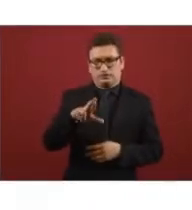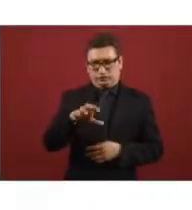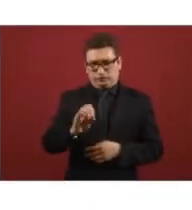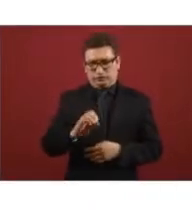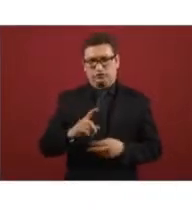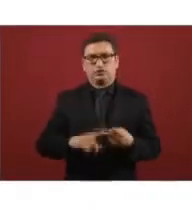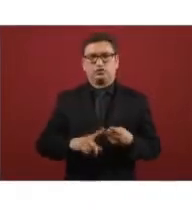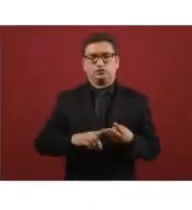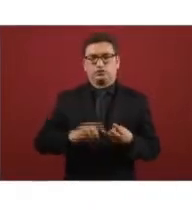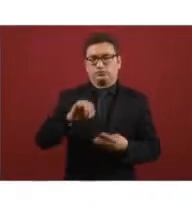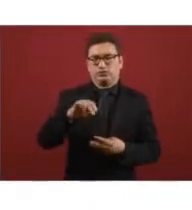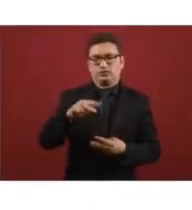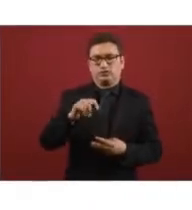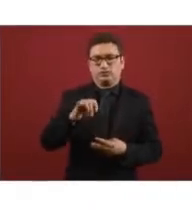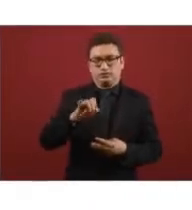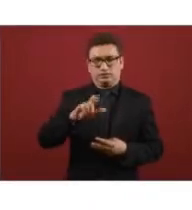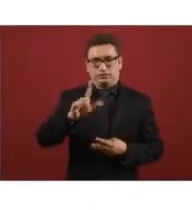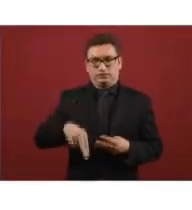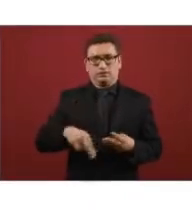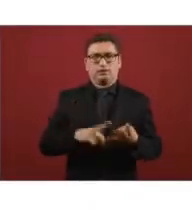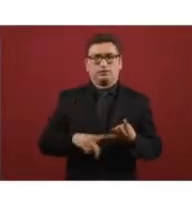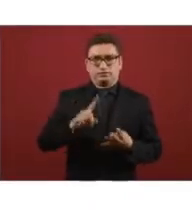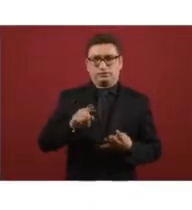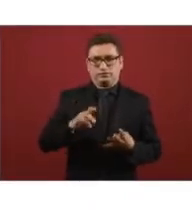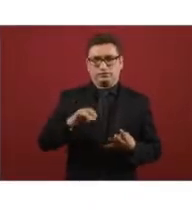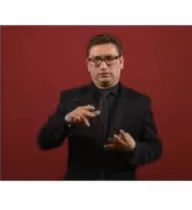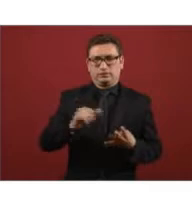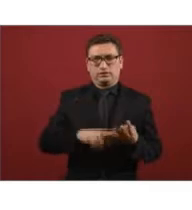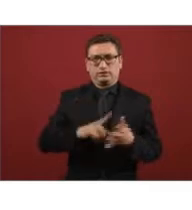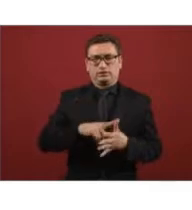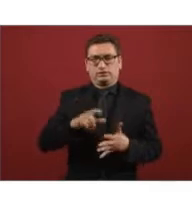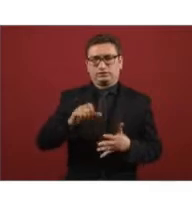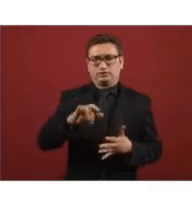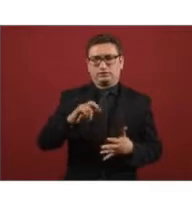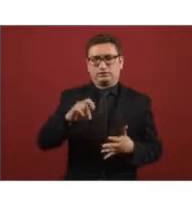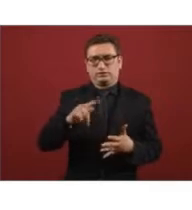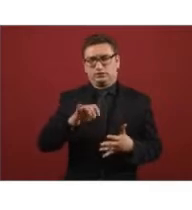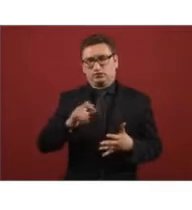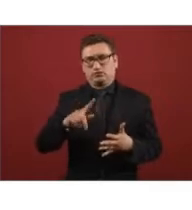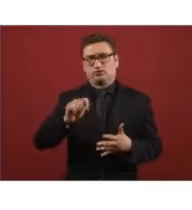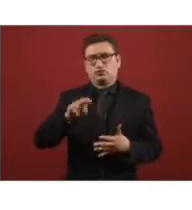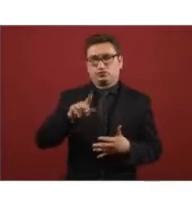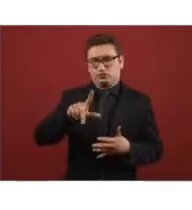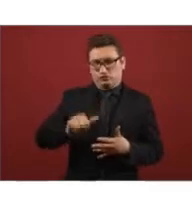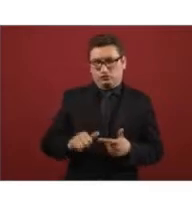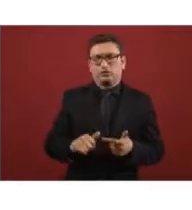you can see the names Cadreta Madero Manititlan Salamanta